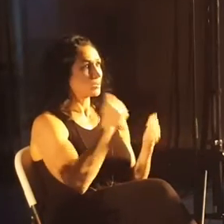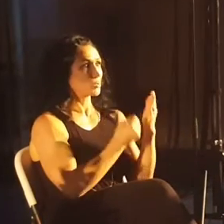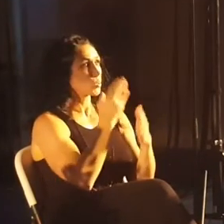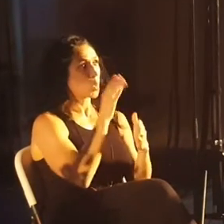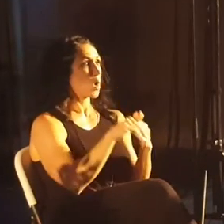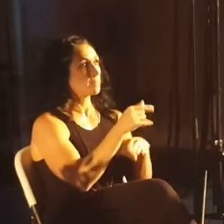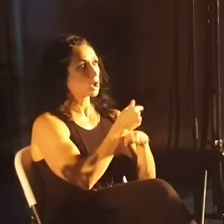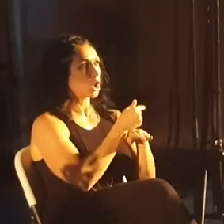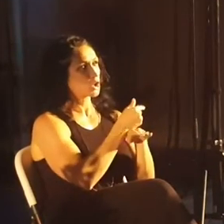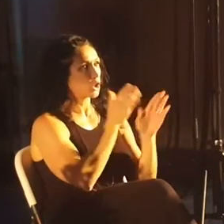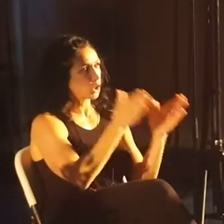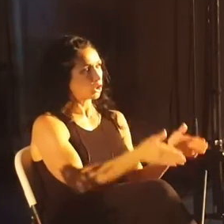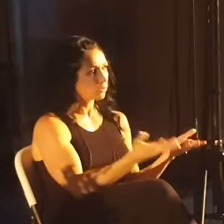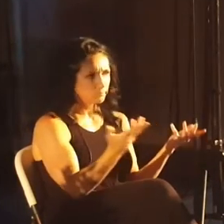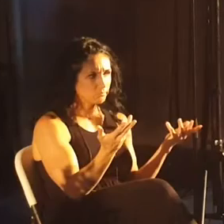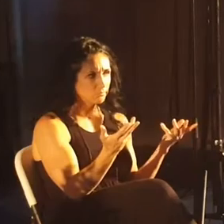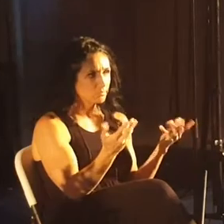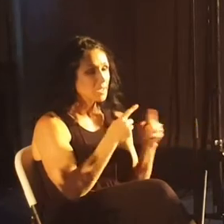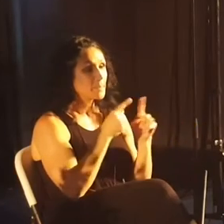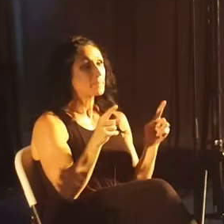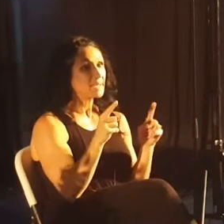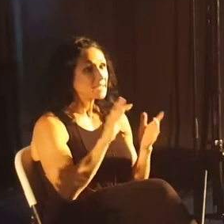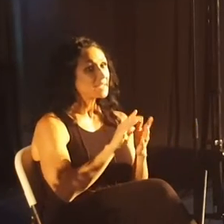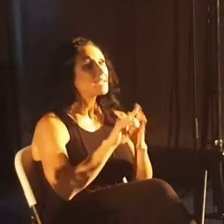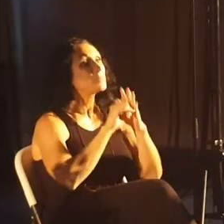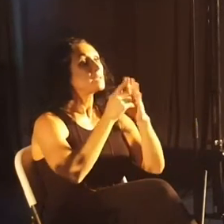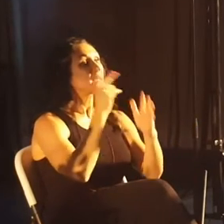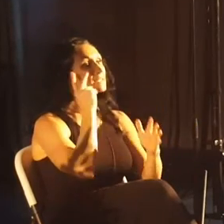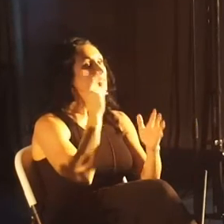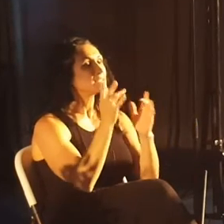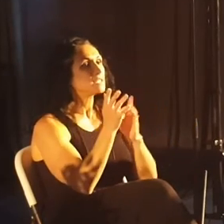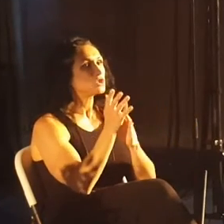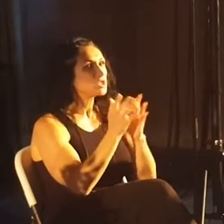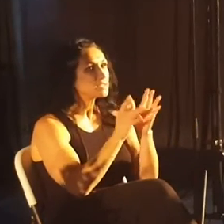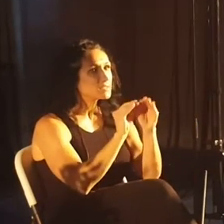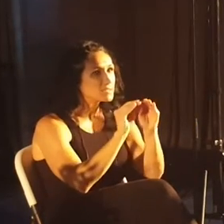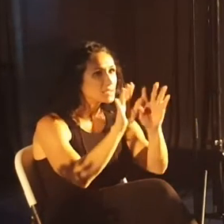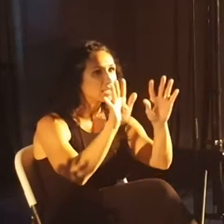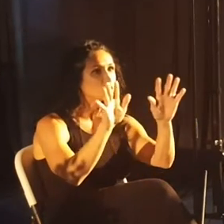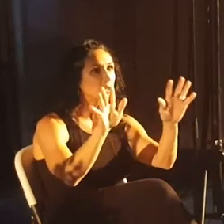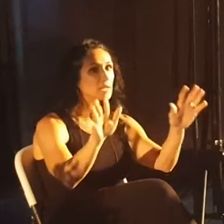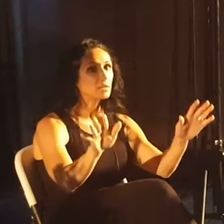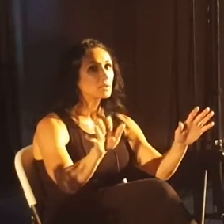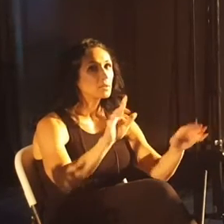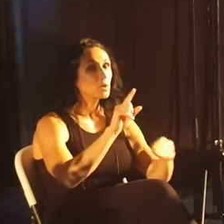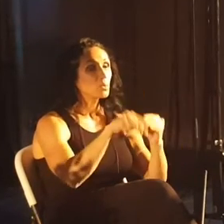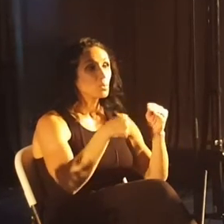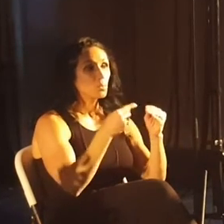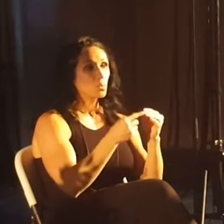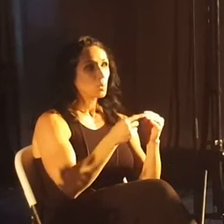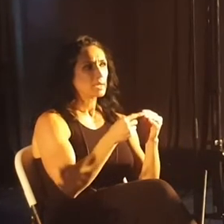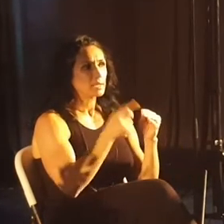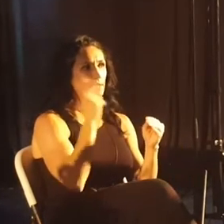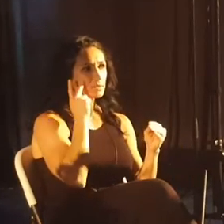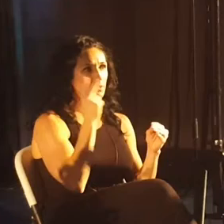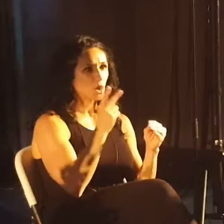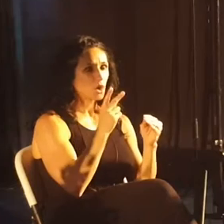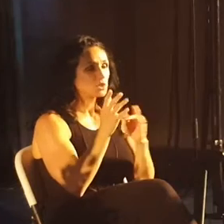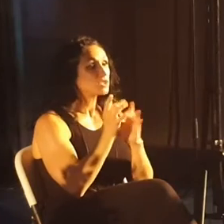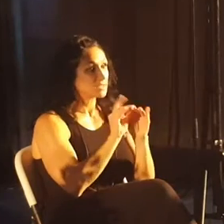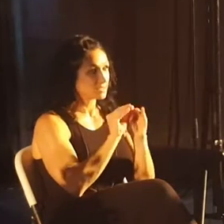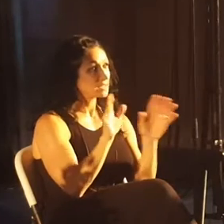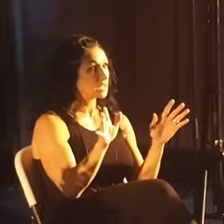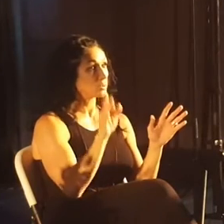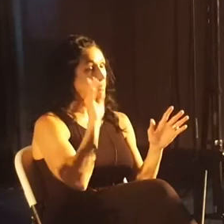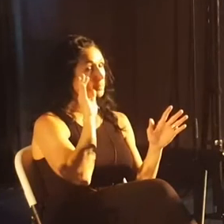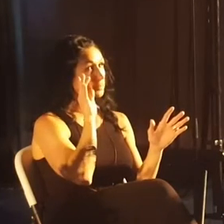gardener, but Jay began to see Jesus clearly. And when Jay began to see Jesus clearly, he began